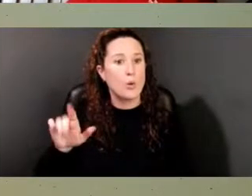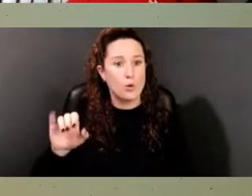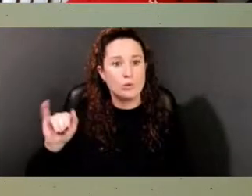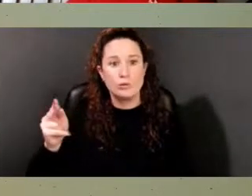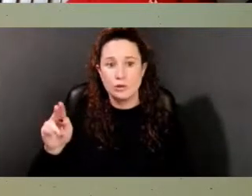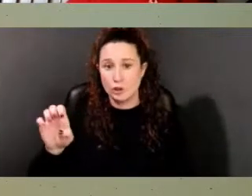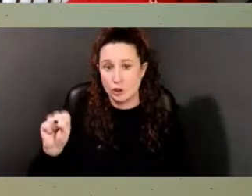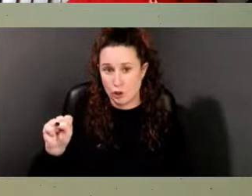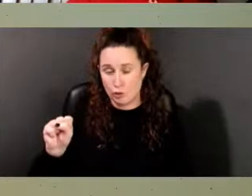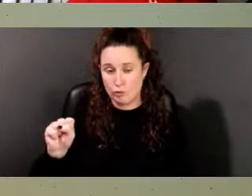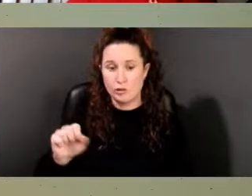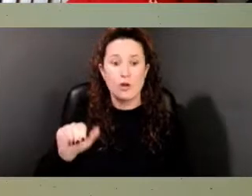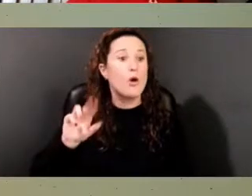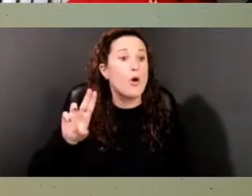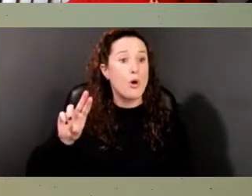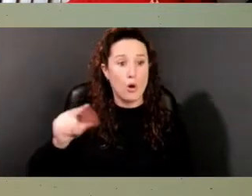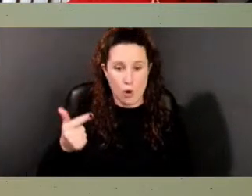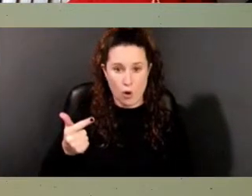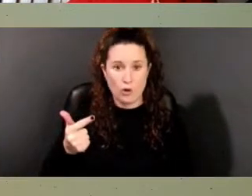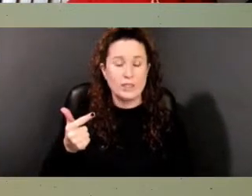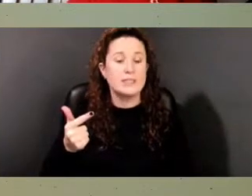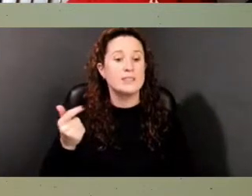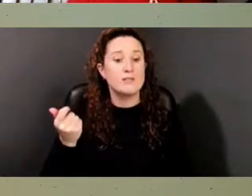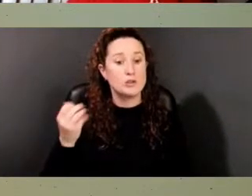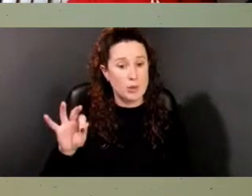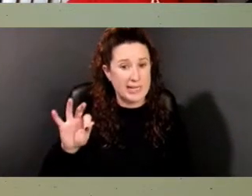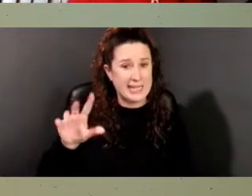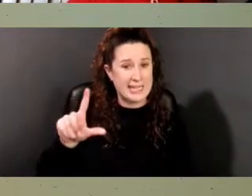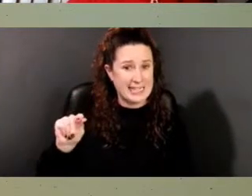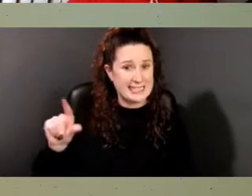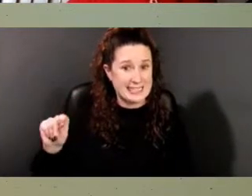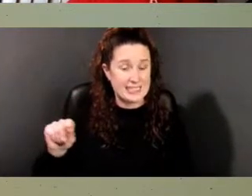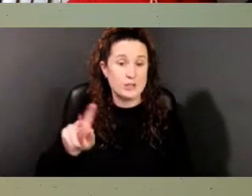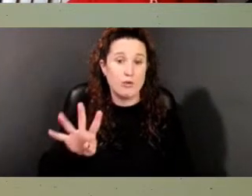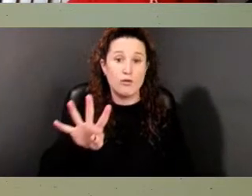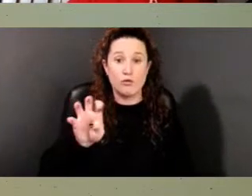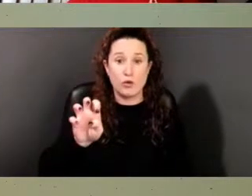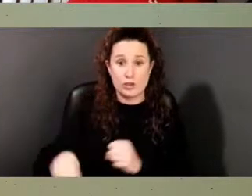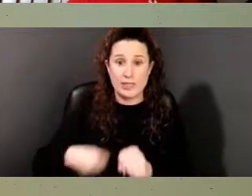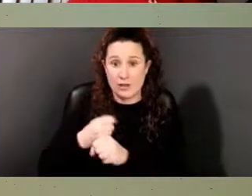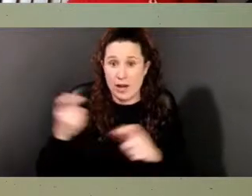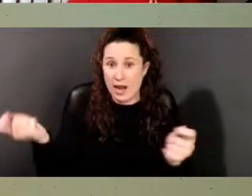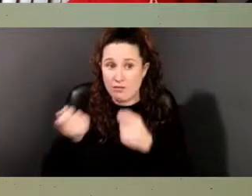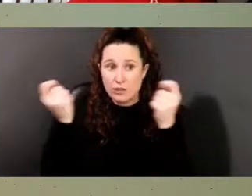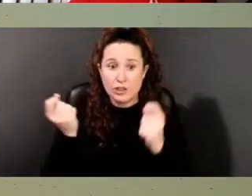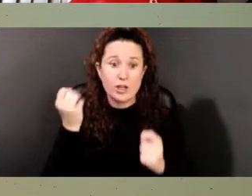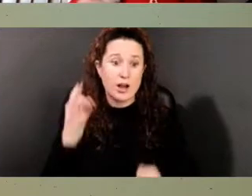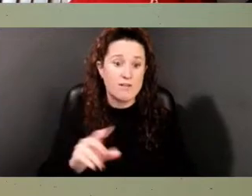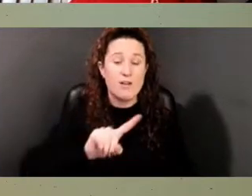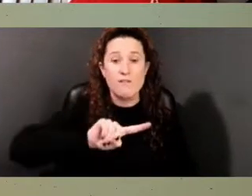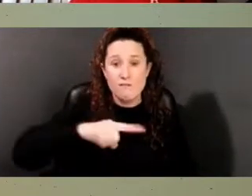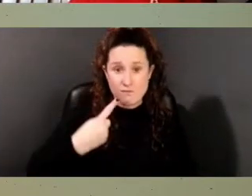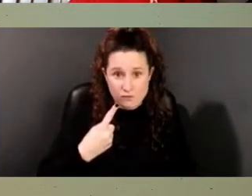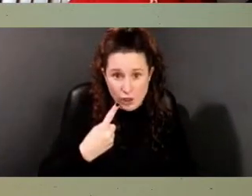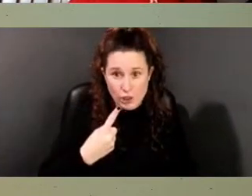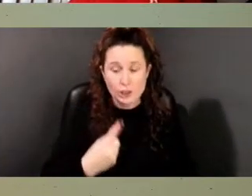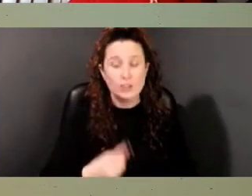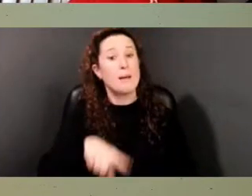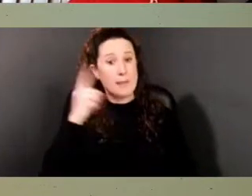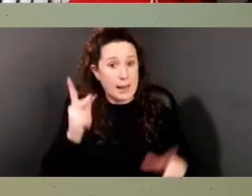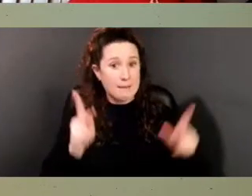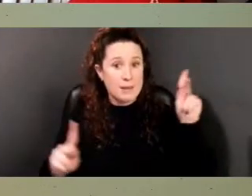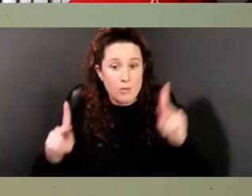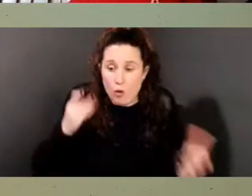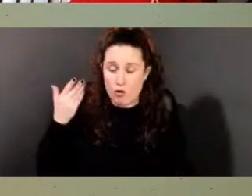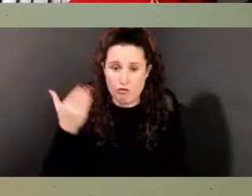This was the 400-year anniversary of the first 20-and-odd Negroes who landed on these shores.